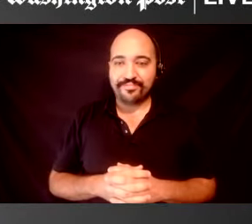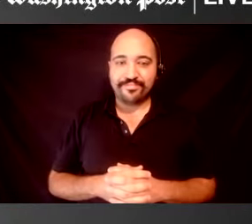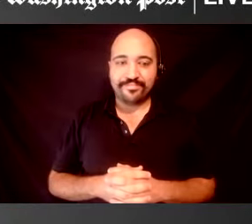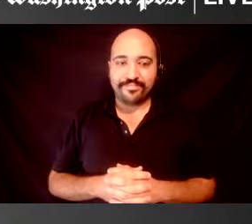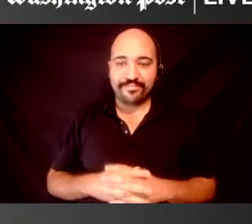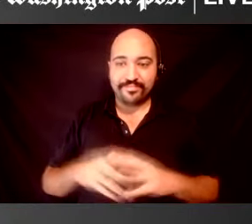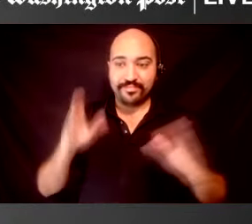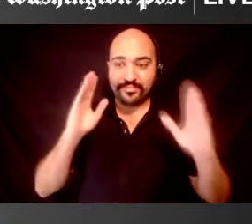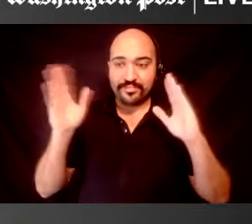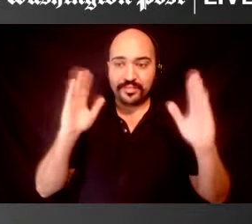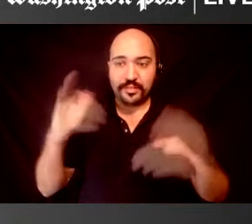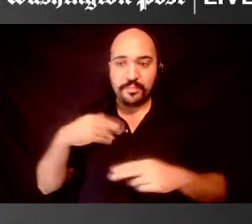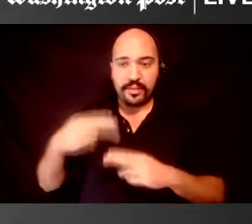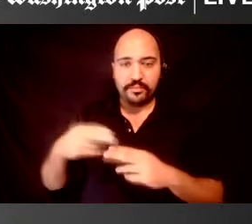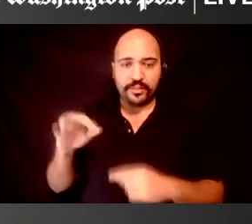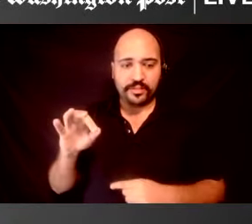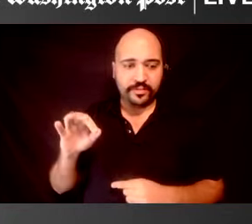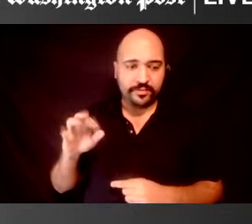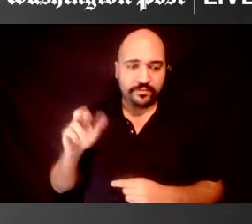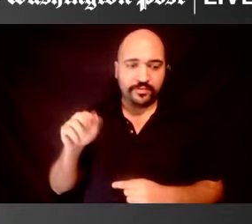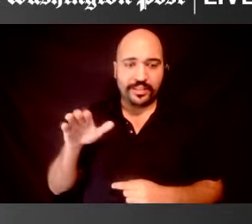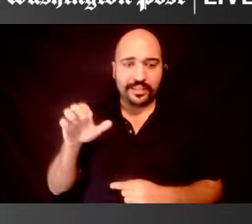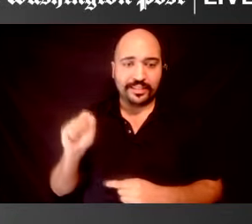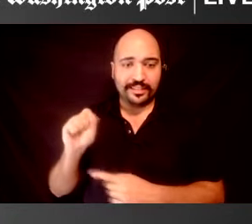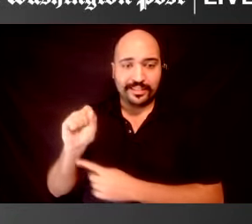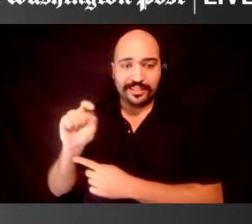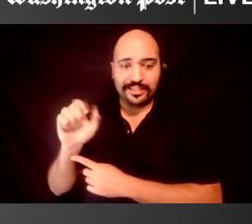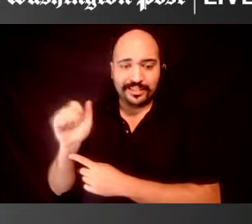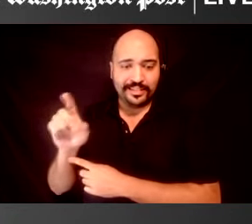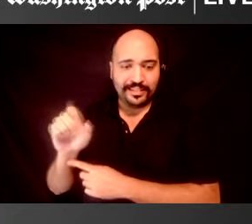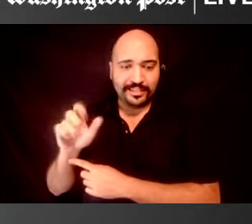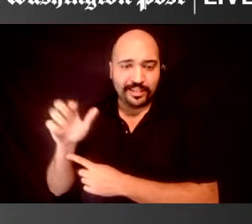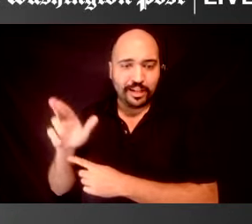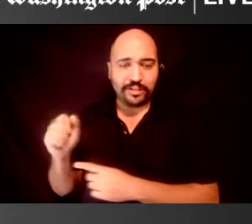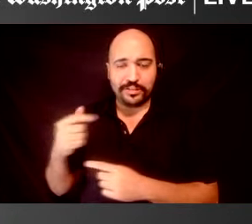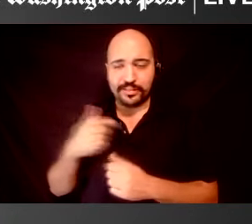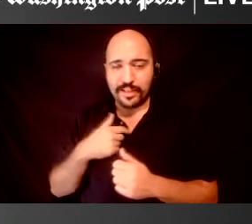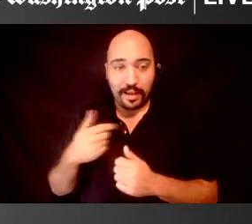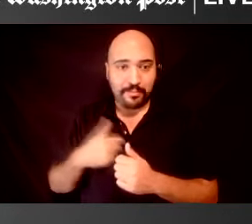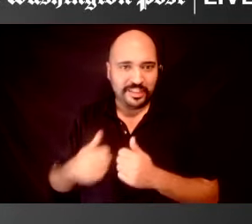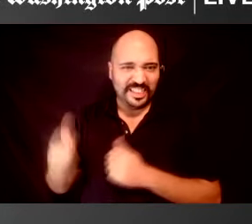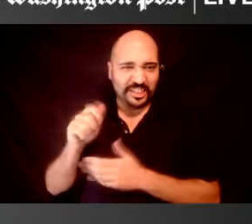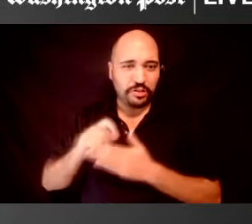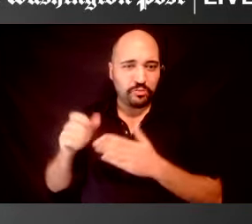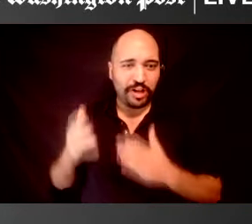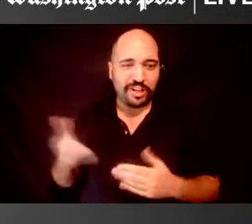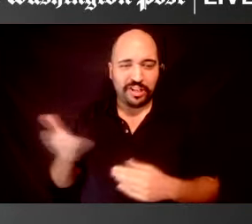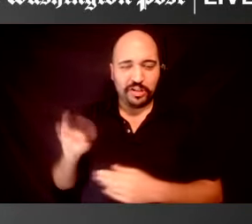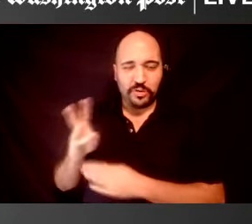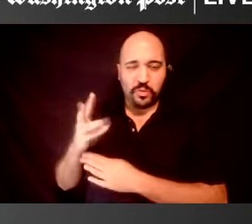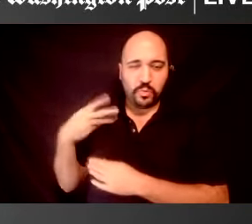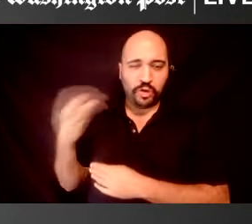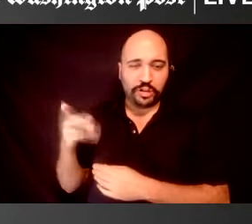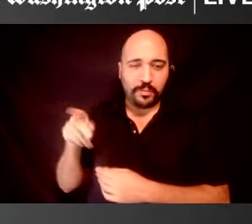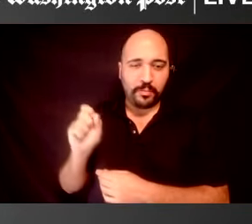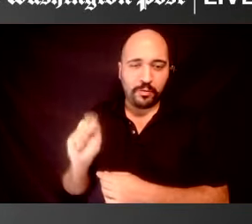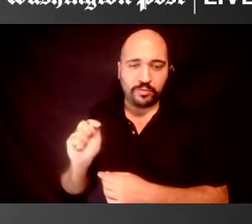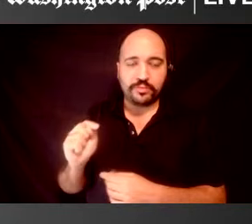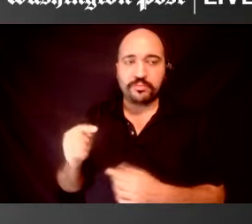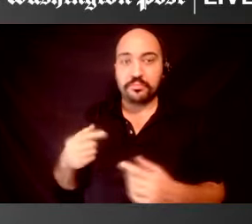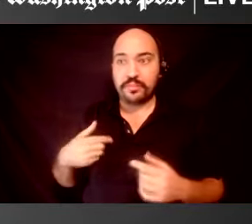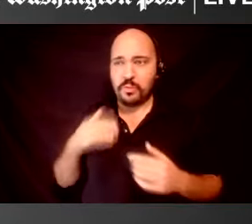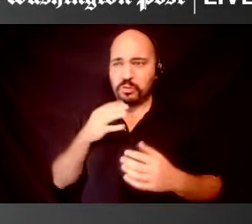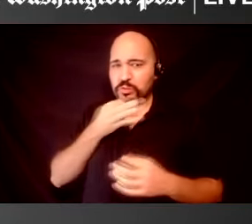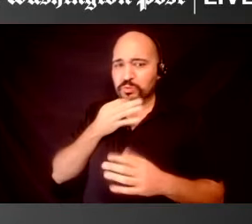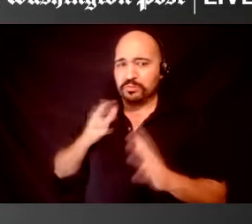I'm Frances Steed Sellers, a Senior Writer at the Washington Post. Thank you for joining us. I'm about to speak with Jen Dierenwater, a